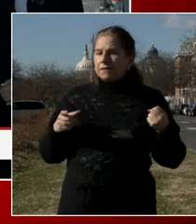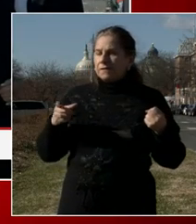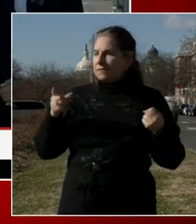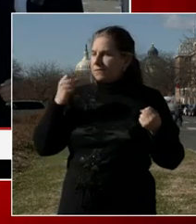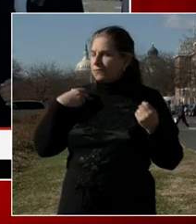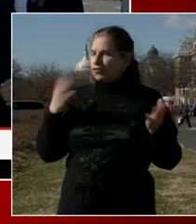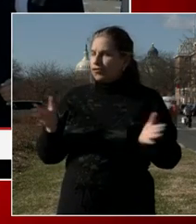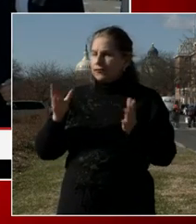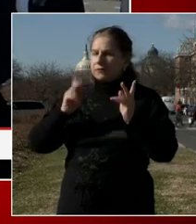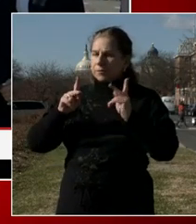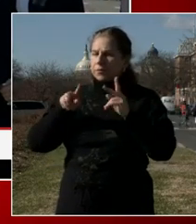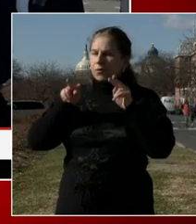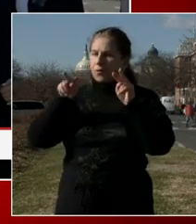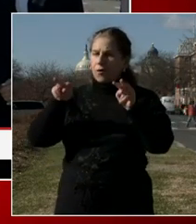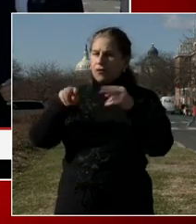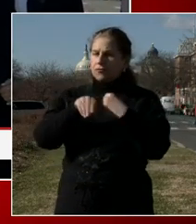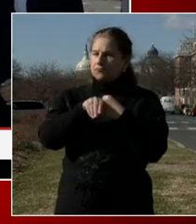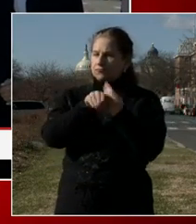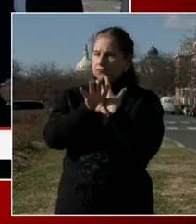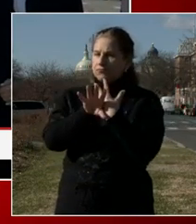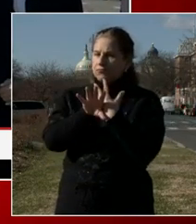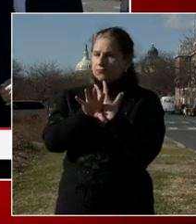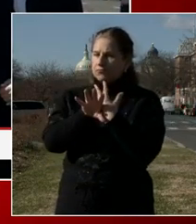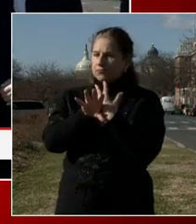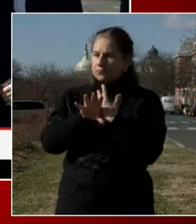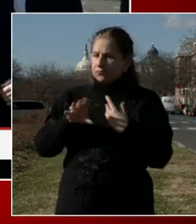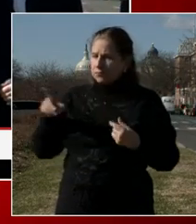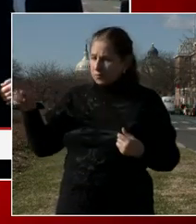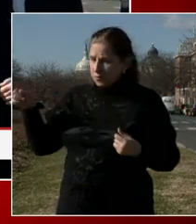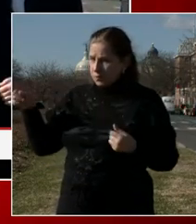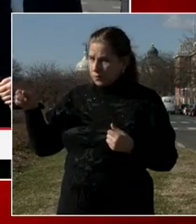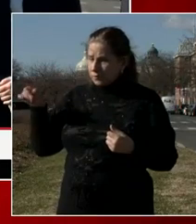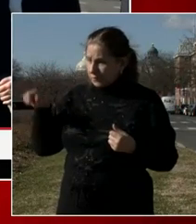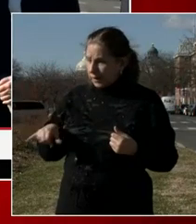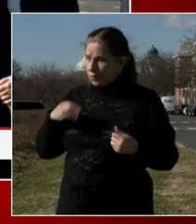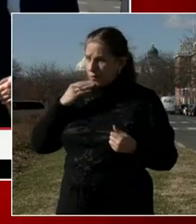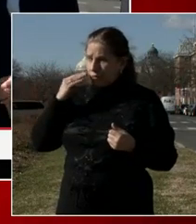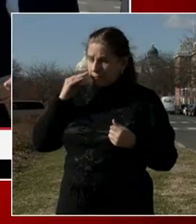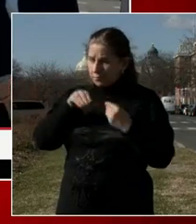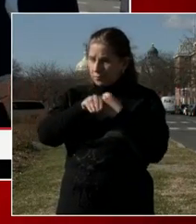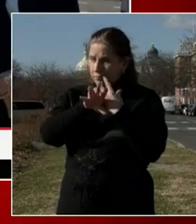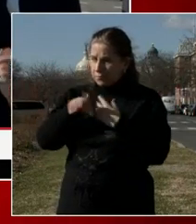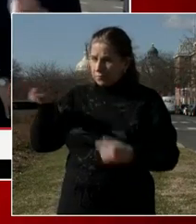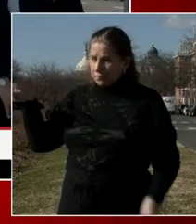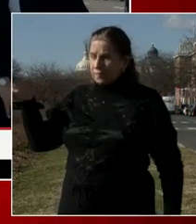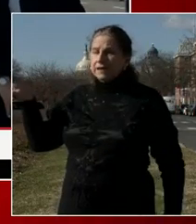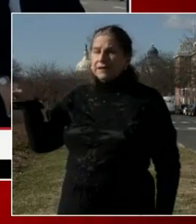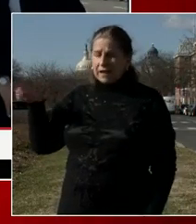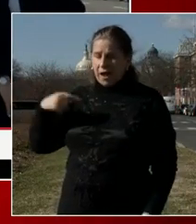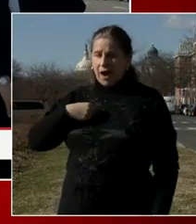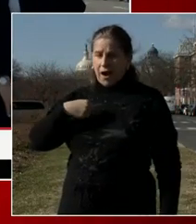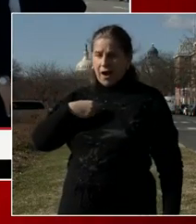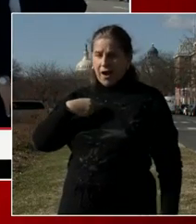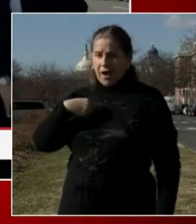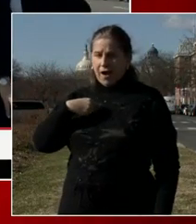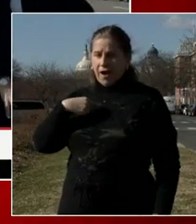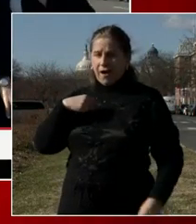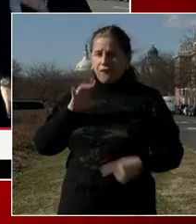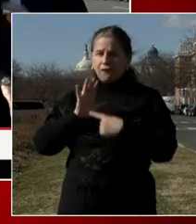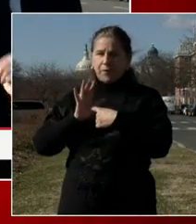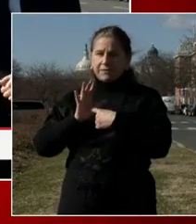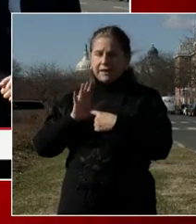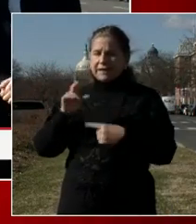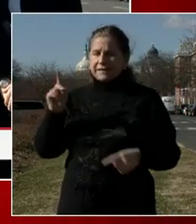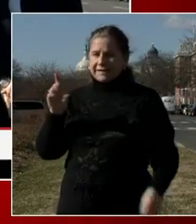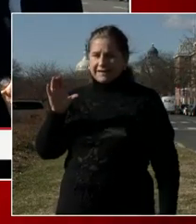tomorrow. Can you tell us about your plans for how you're going to spend the day and watch the inauguration? I will be I will be representing the district